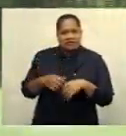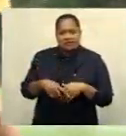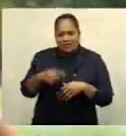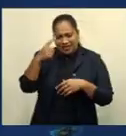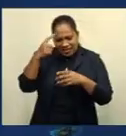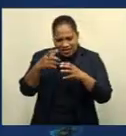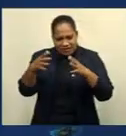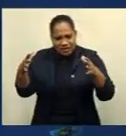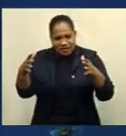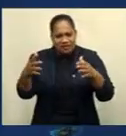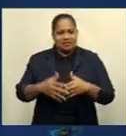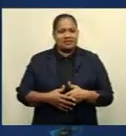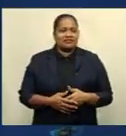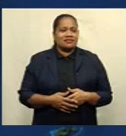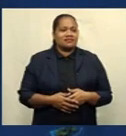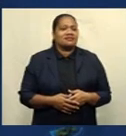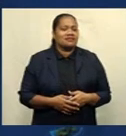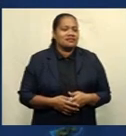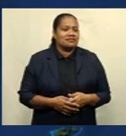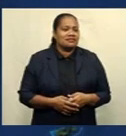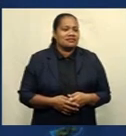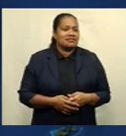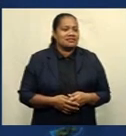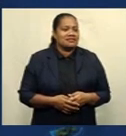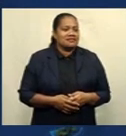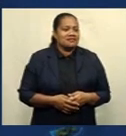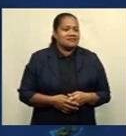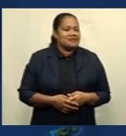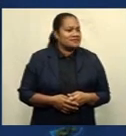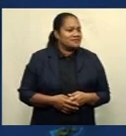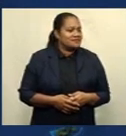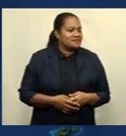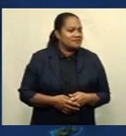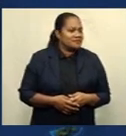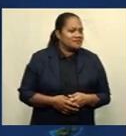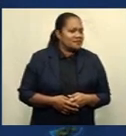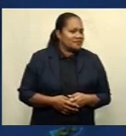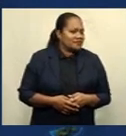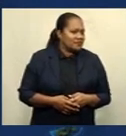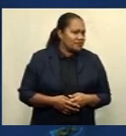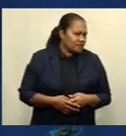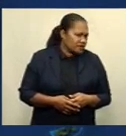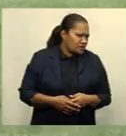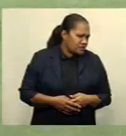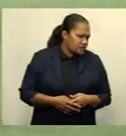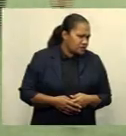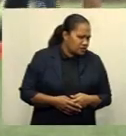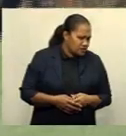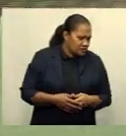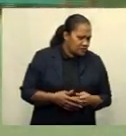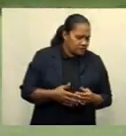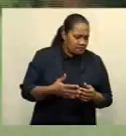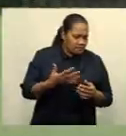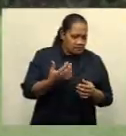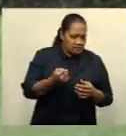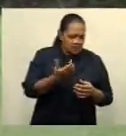done accreditation for 56 of our Level 1 coaches